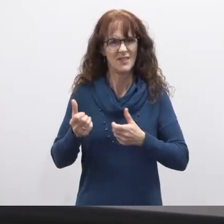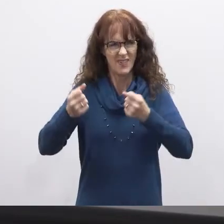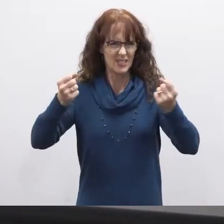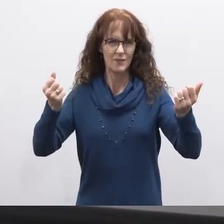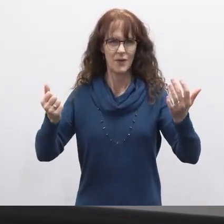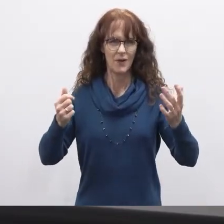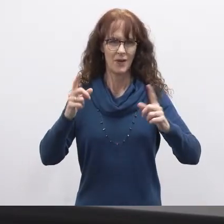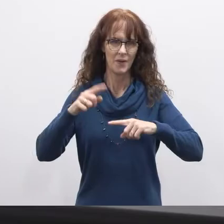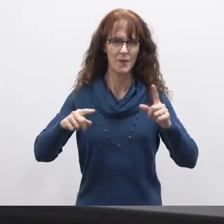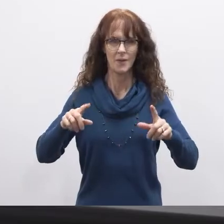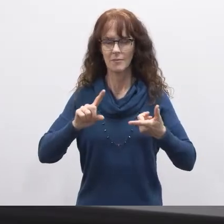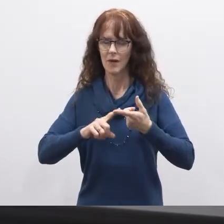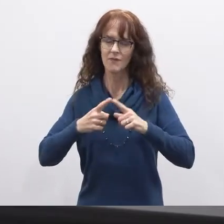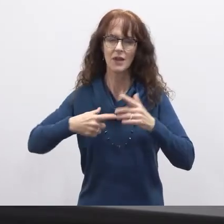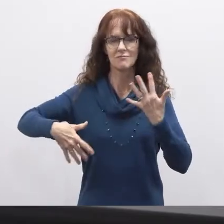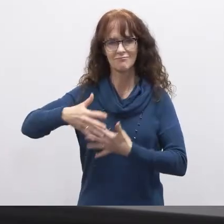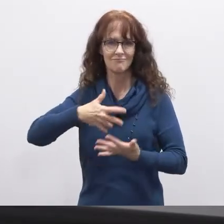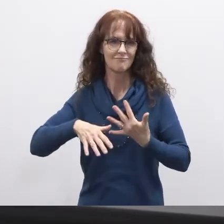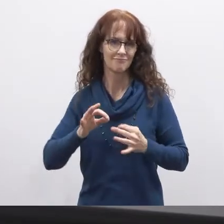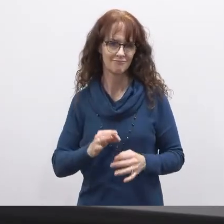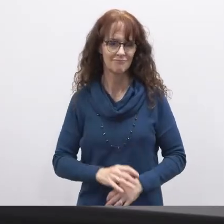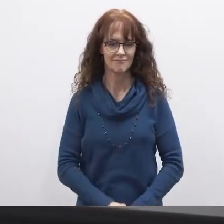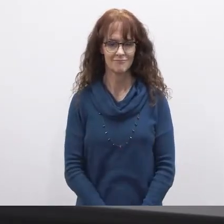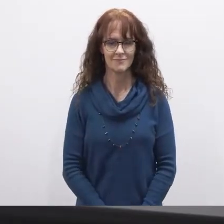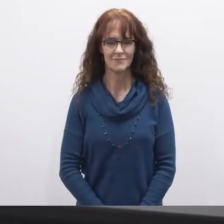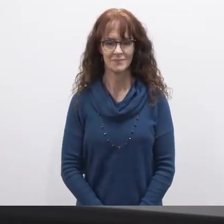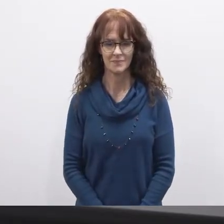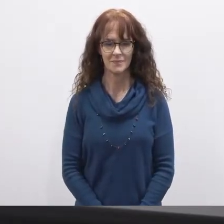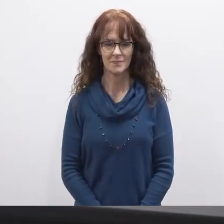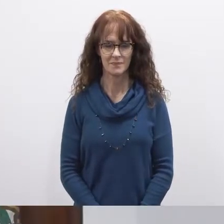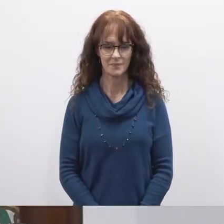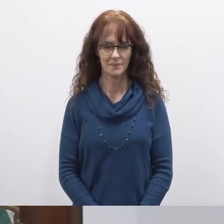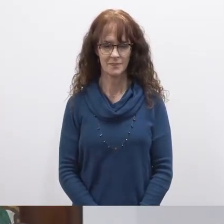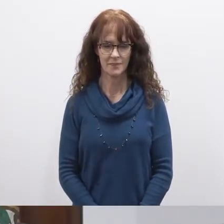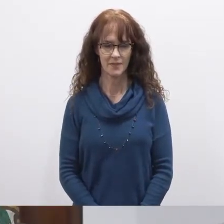with all my friends and stuff um